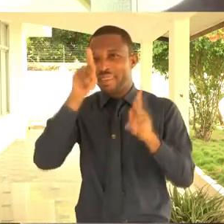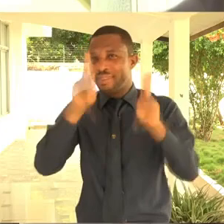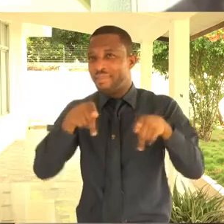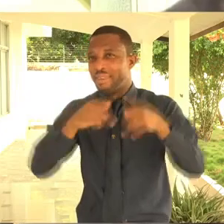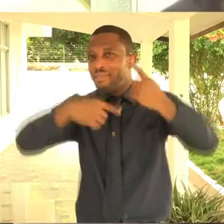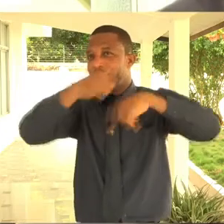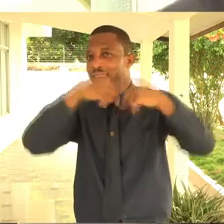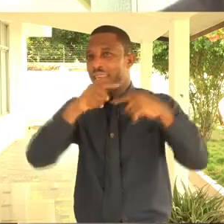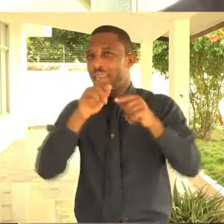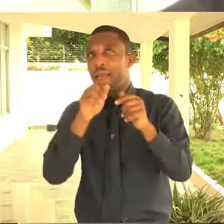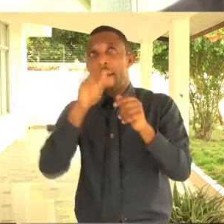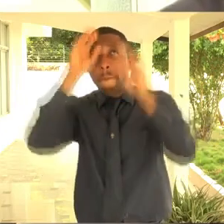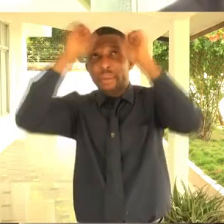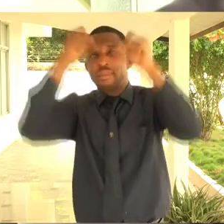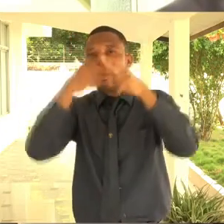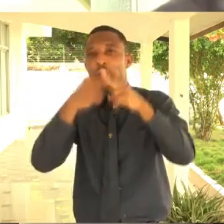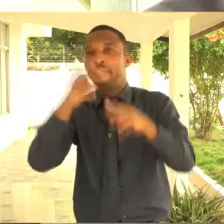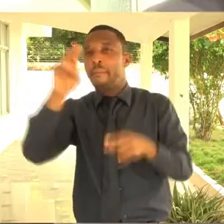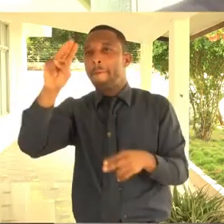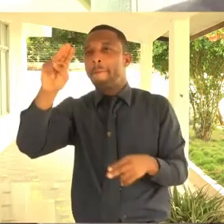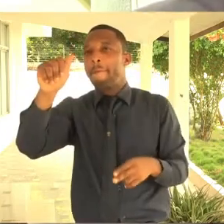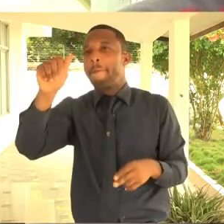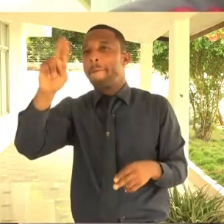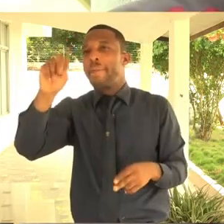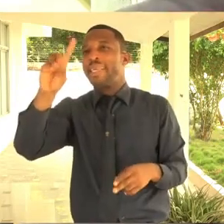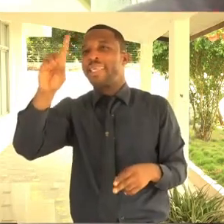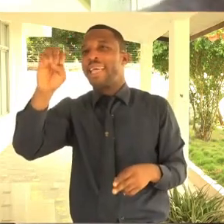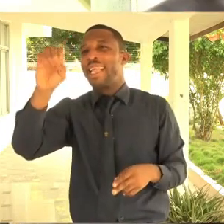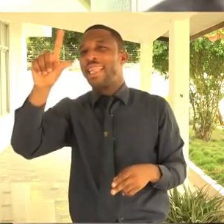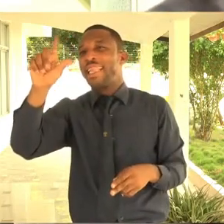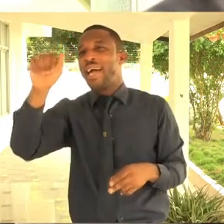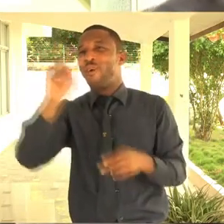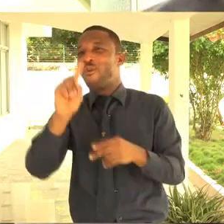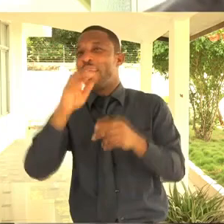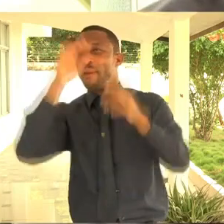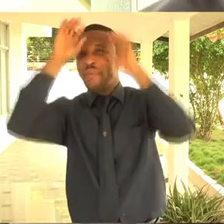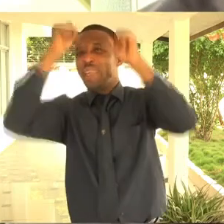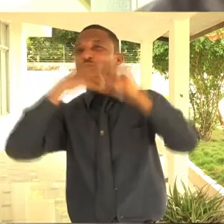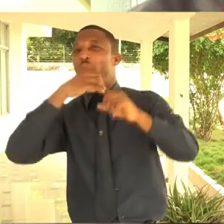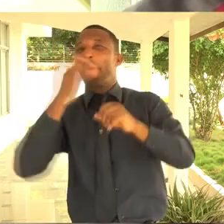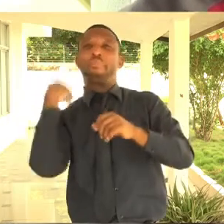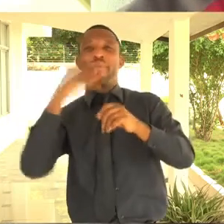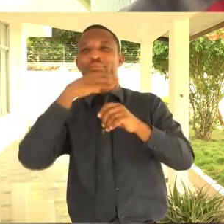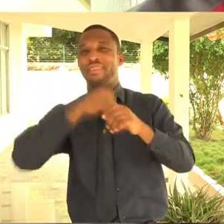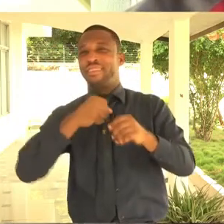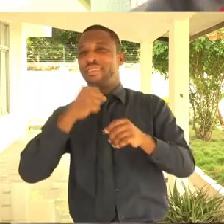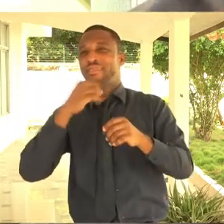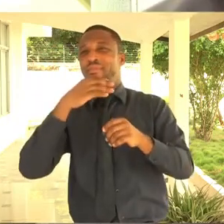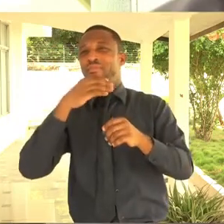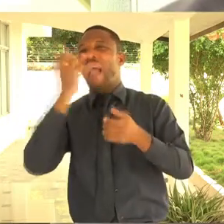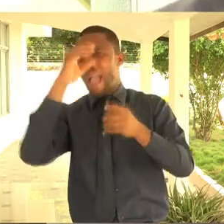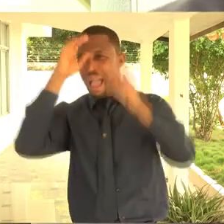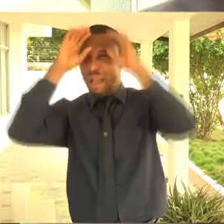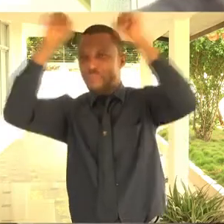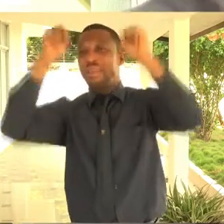told the show with his thing. But apparently later, it was discovered that he had issues, health issues. So it was not directly